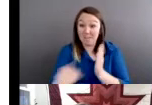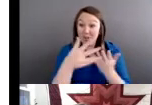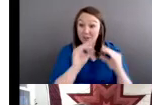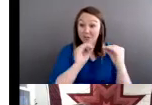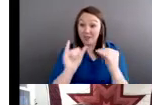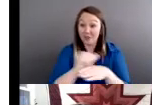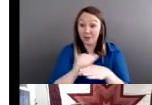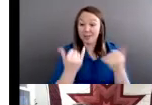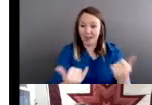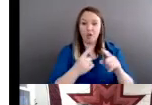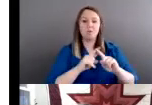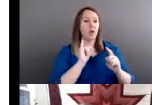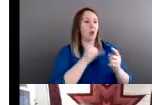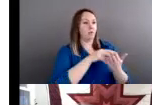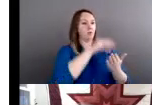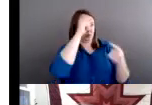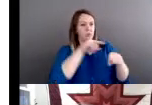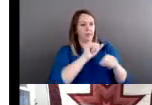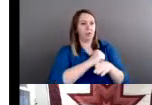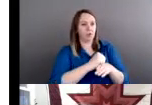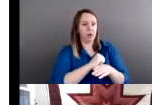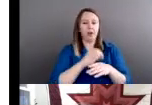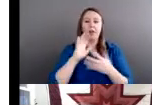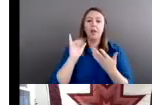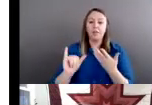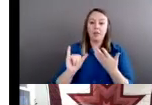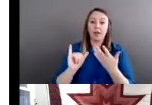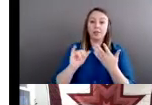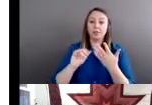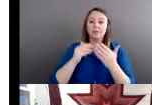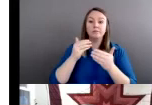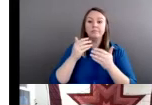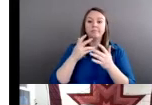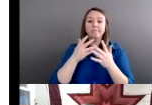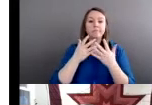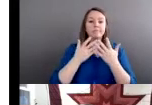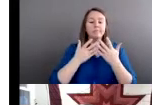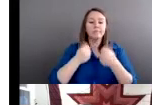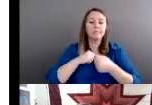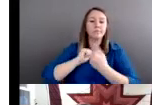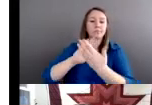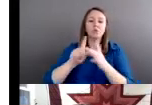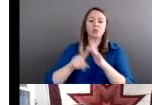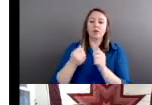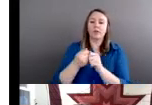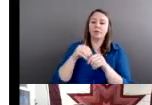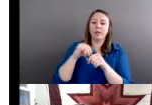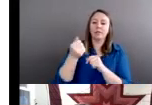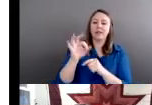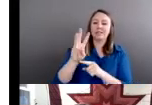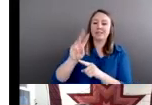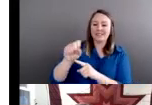started in the 1960s or 1970s, when we had white women come